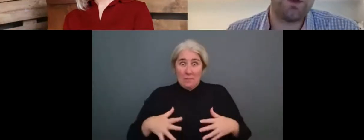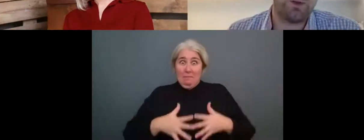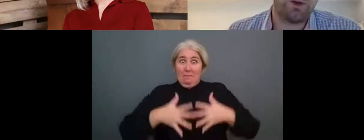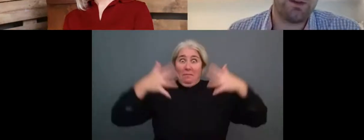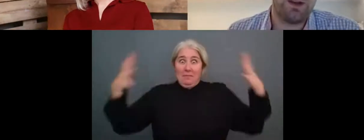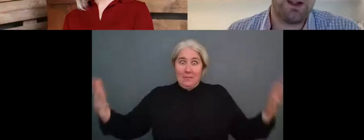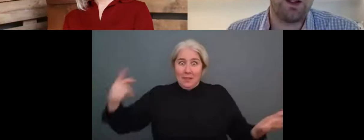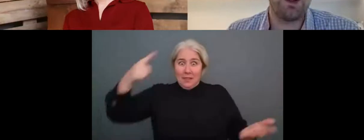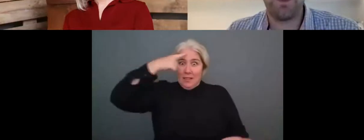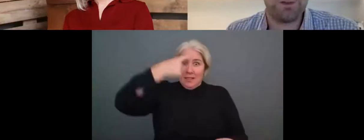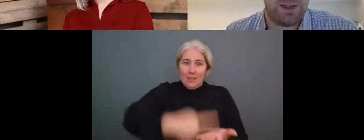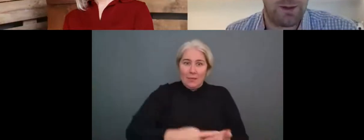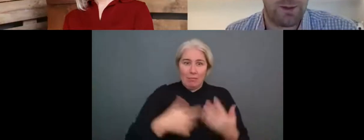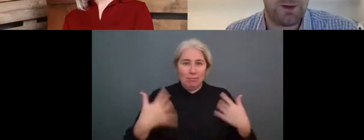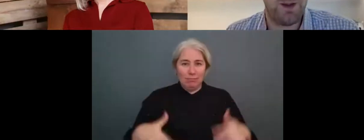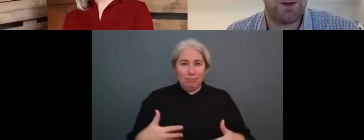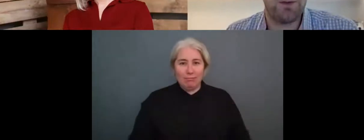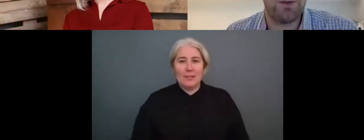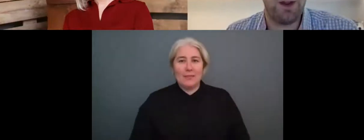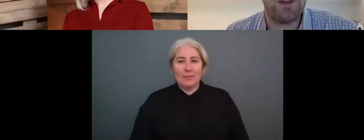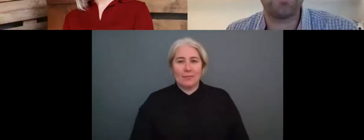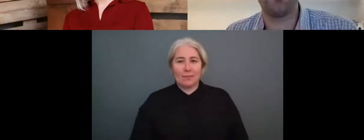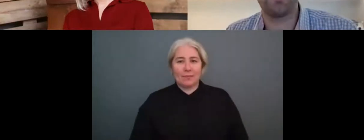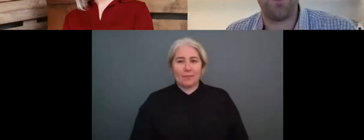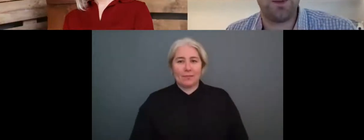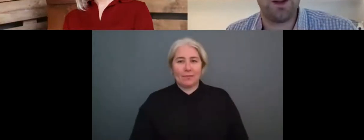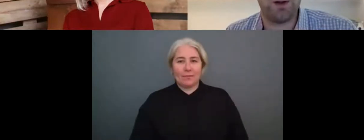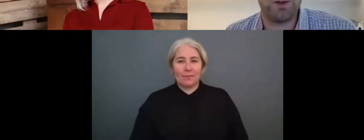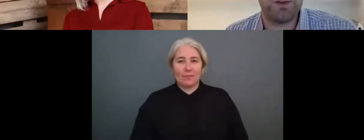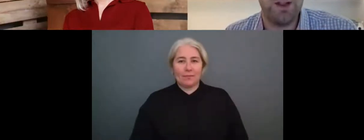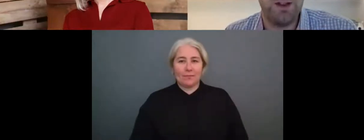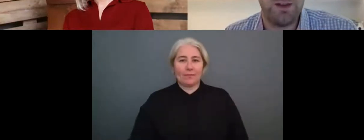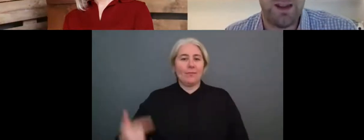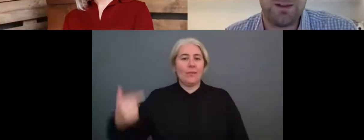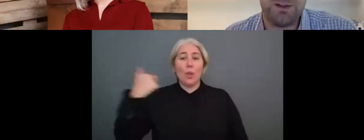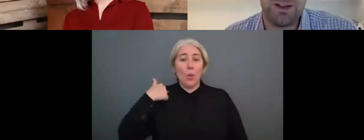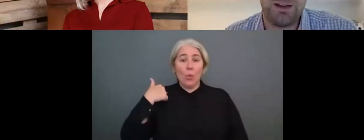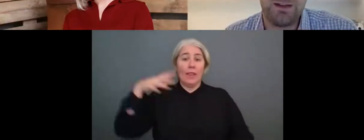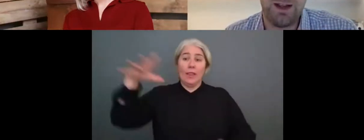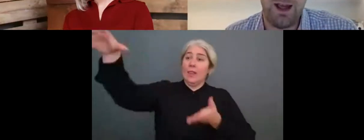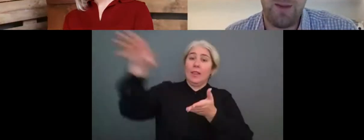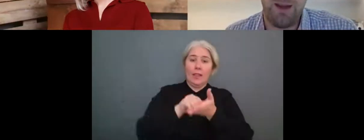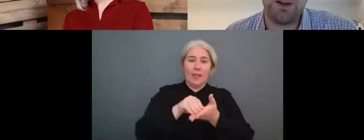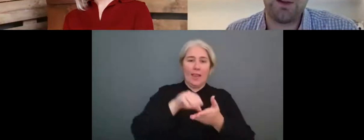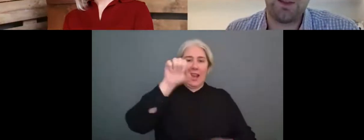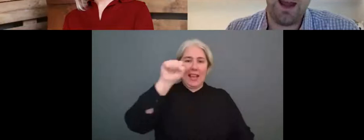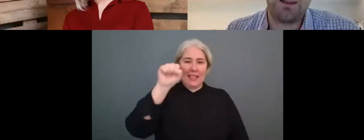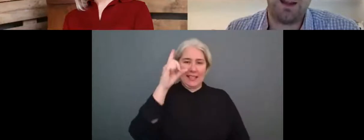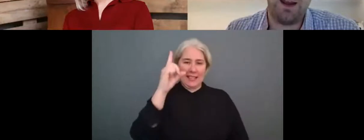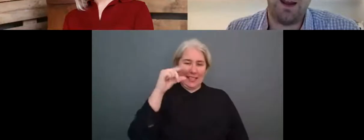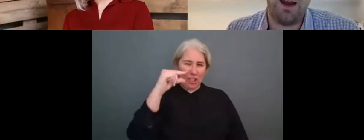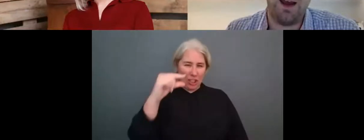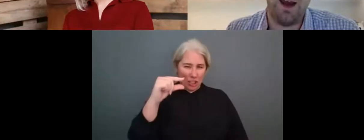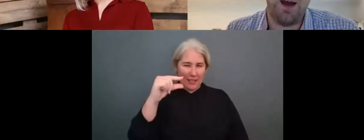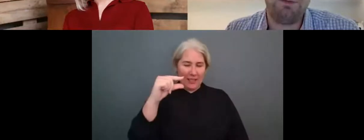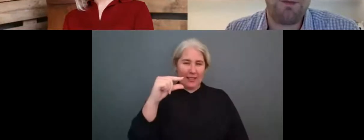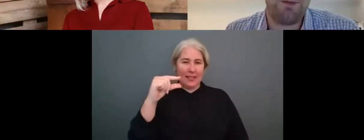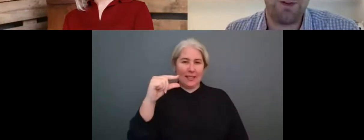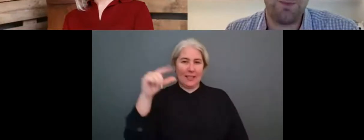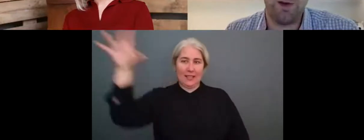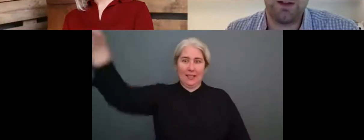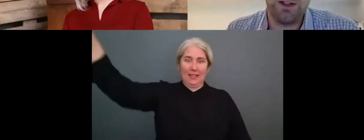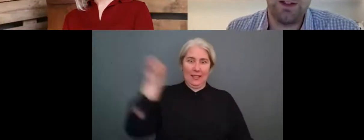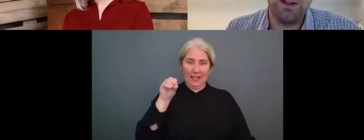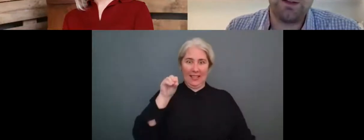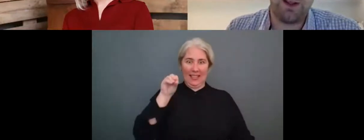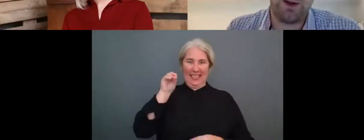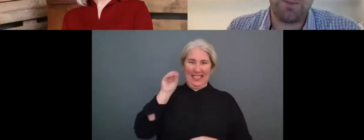what we used was the universal language, I suppose, of the sustainable development goals. So the SDGs, um, and using that as a, uh, a reference